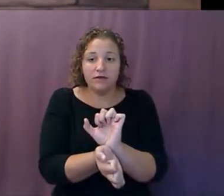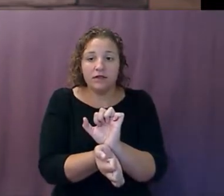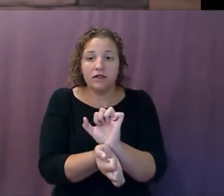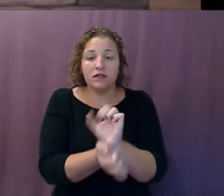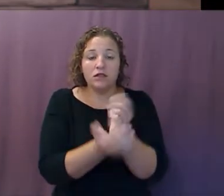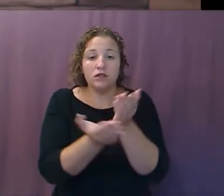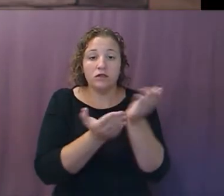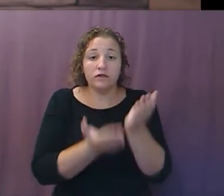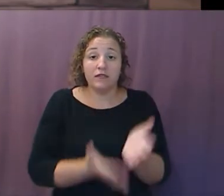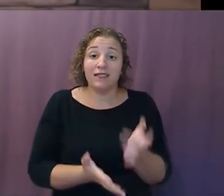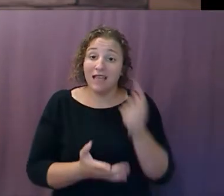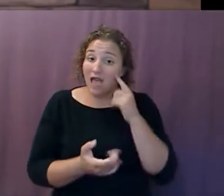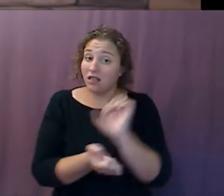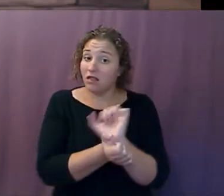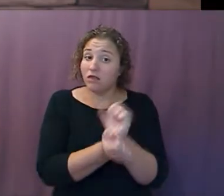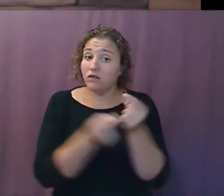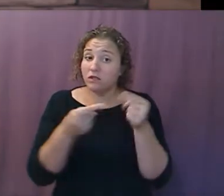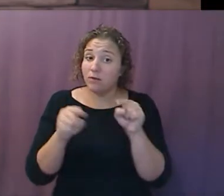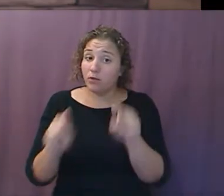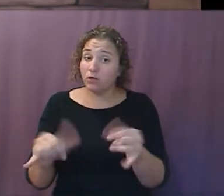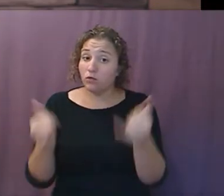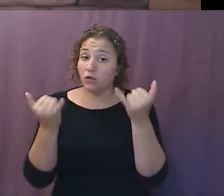and there is still slavery around the world,